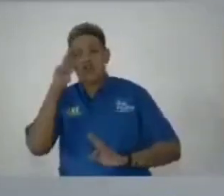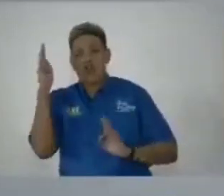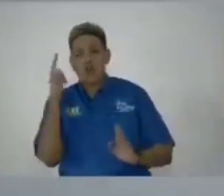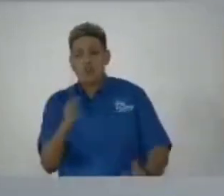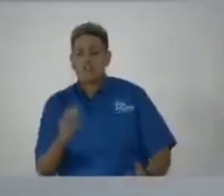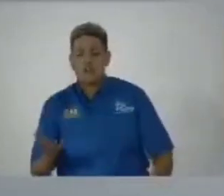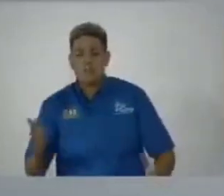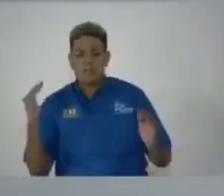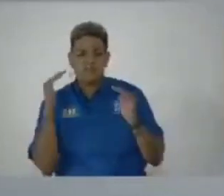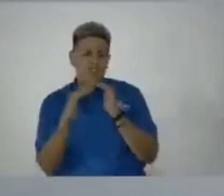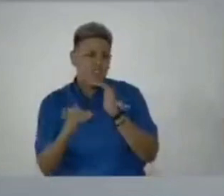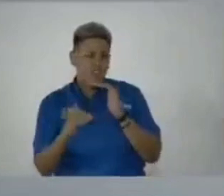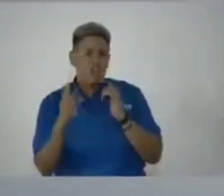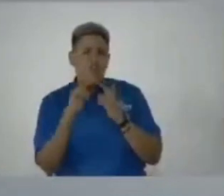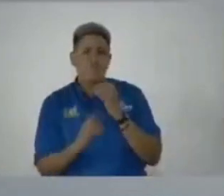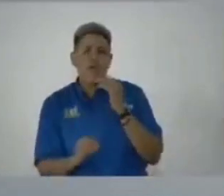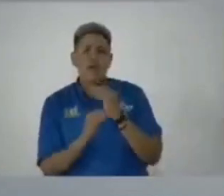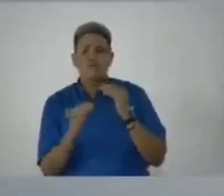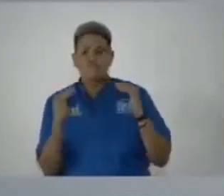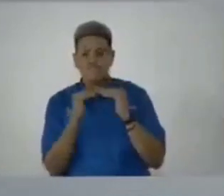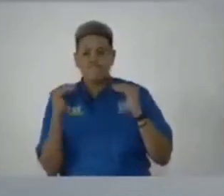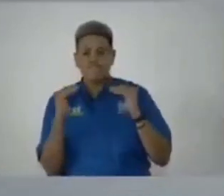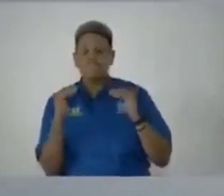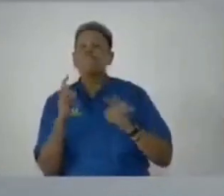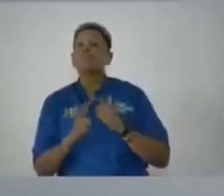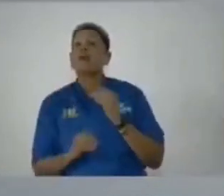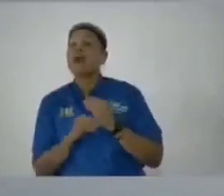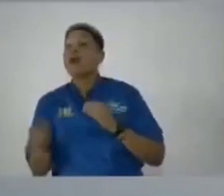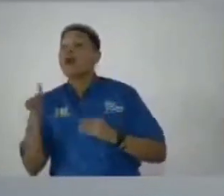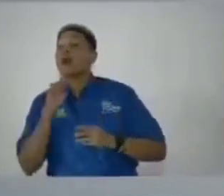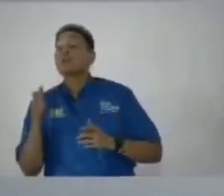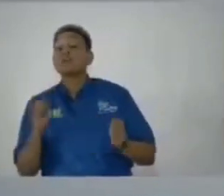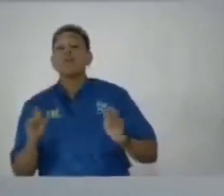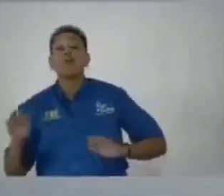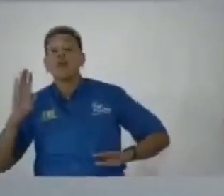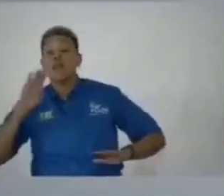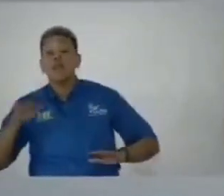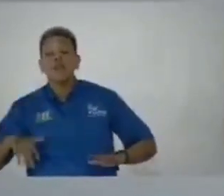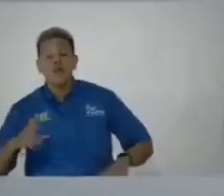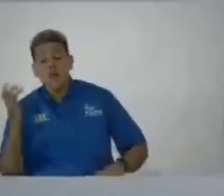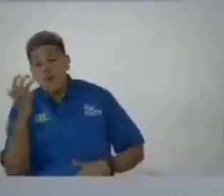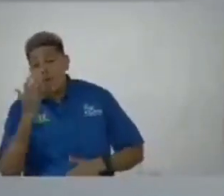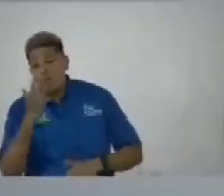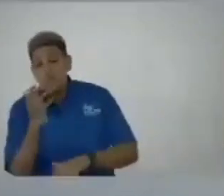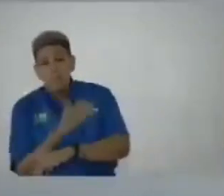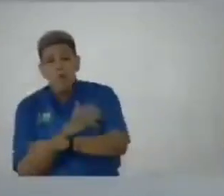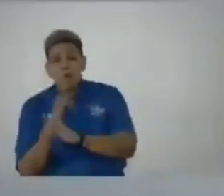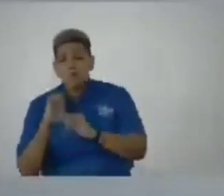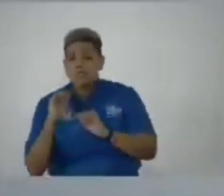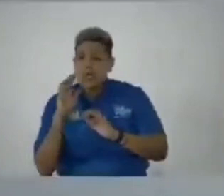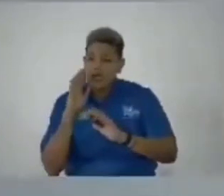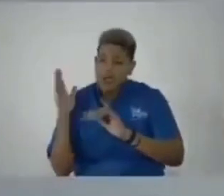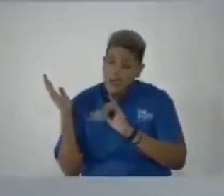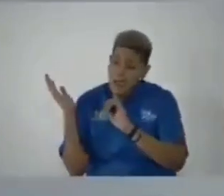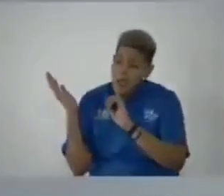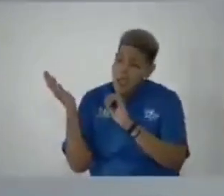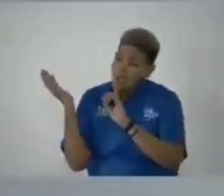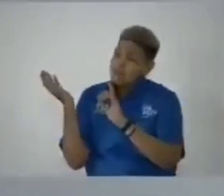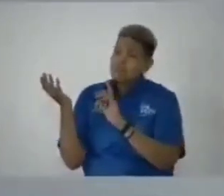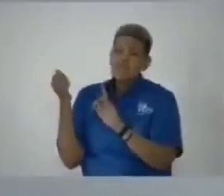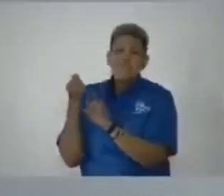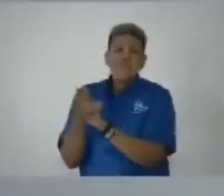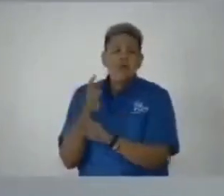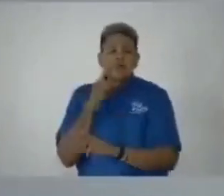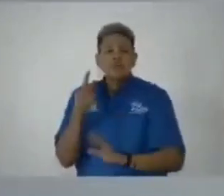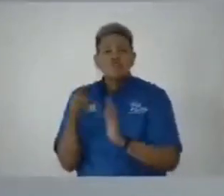fairly and justly as it wields awesome powers which can adversely affect the reputation